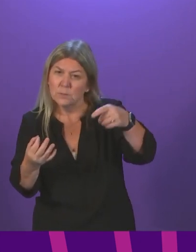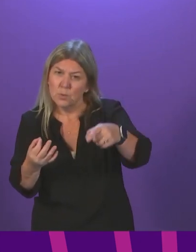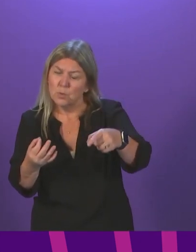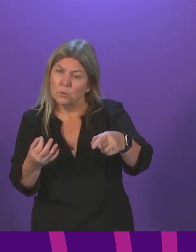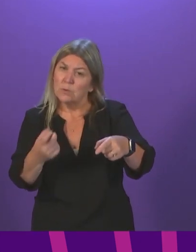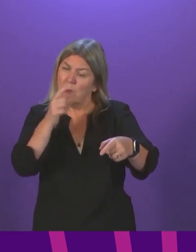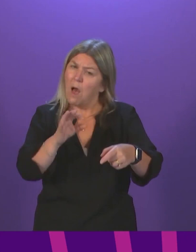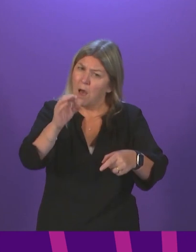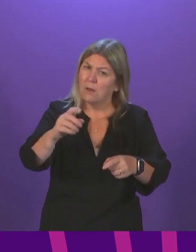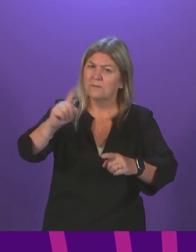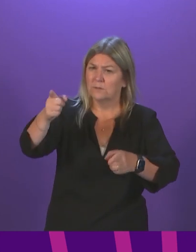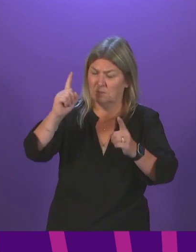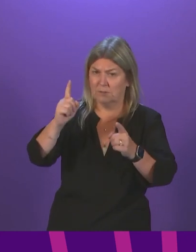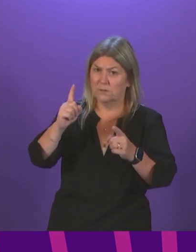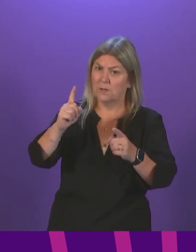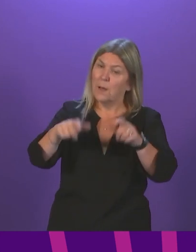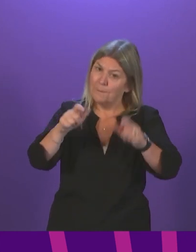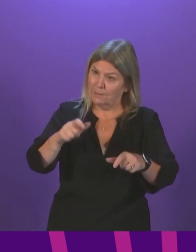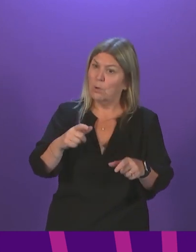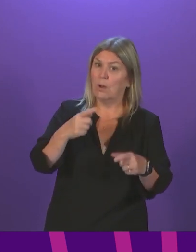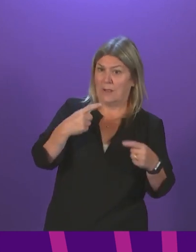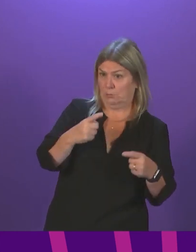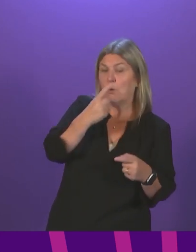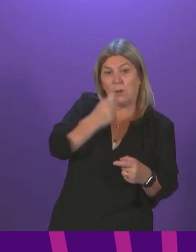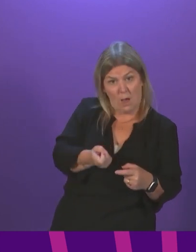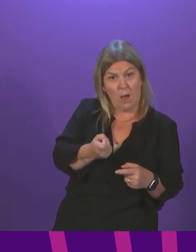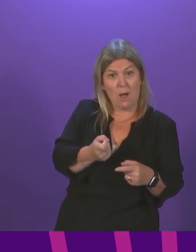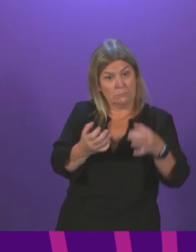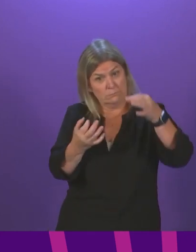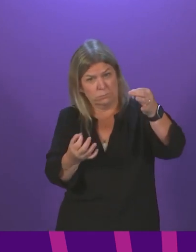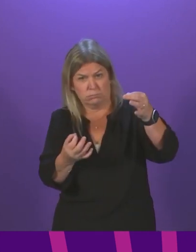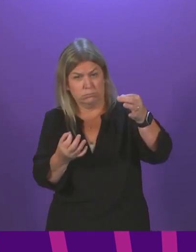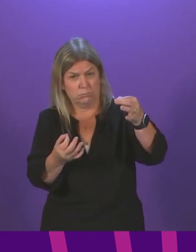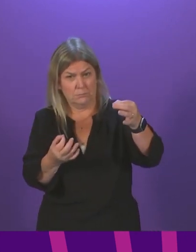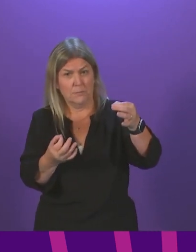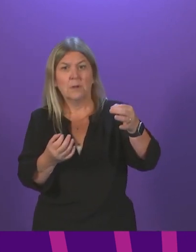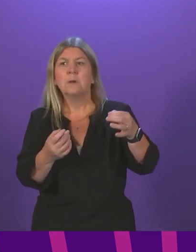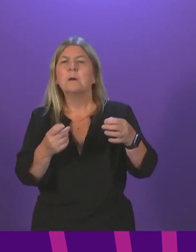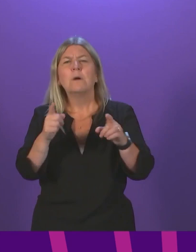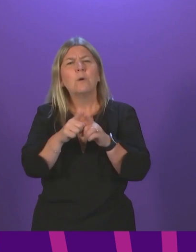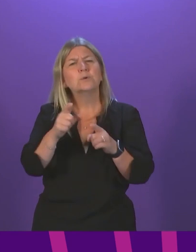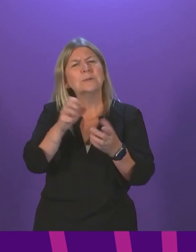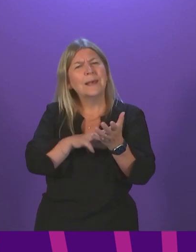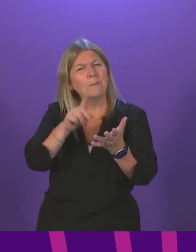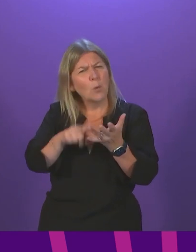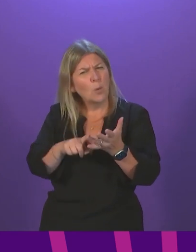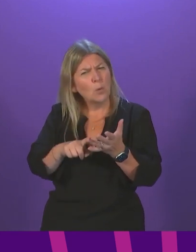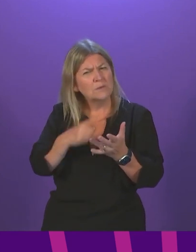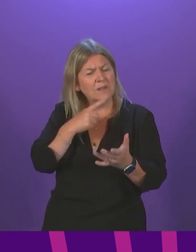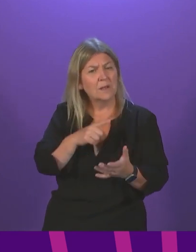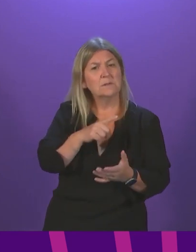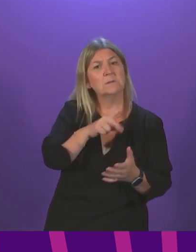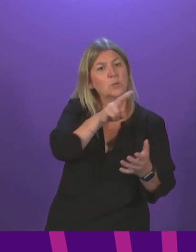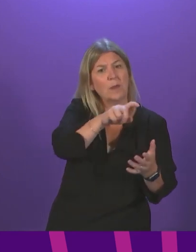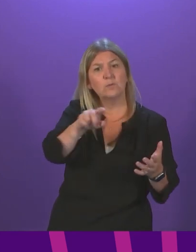vaccination will be required to have a vaccine passport for certain events? And if, as now recommended by the UK CMOs, 12 to 15-year-olds will be offered a